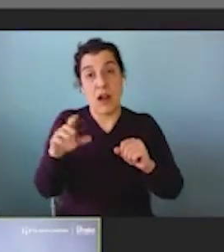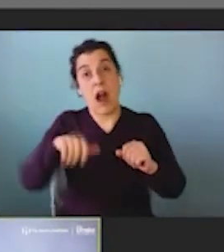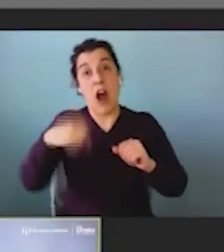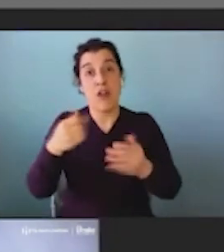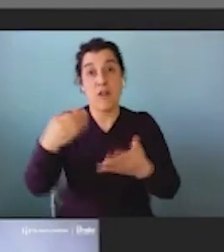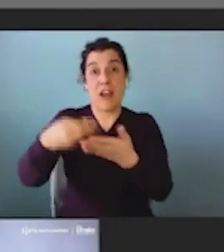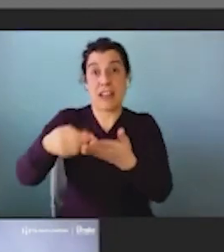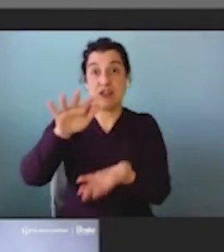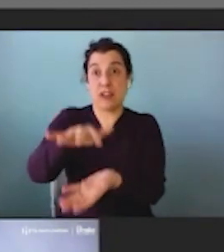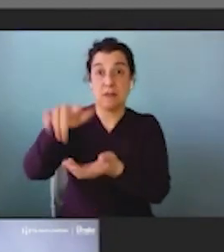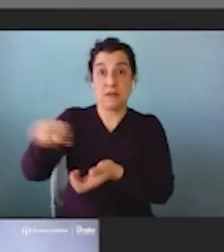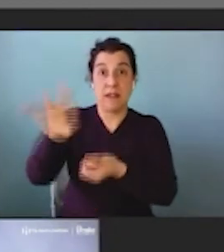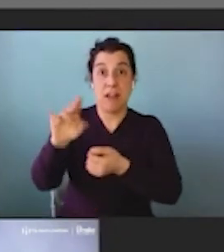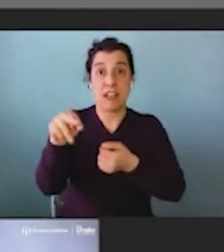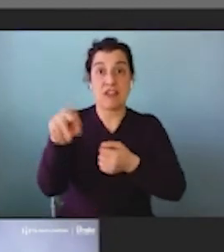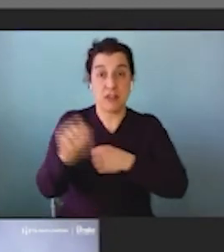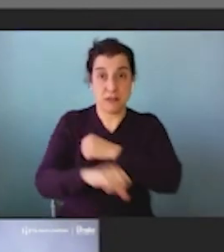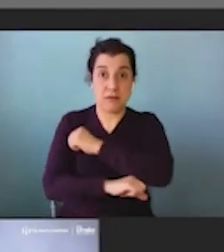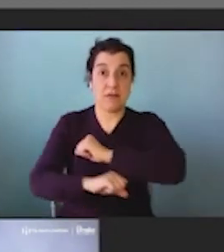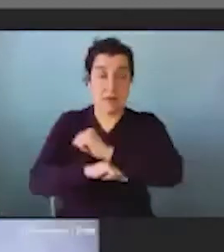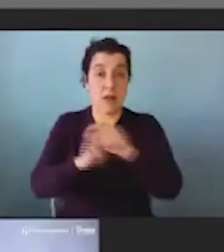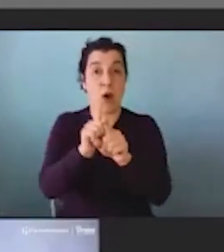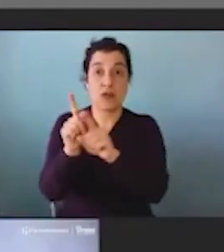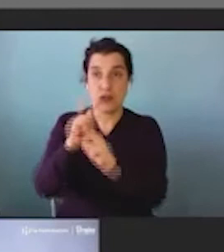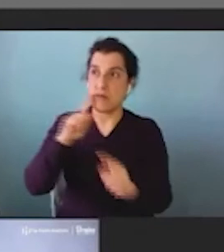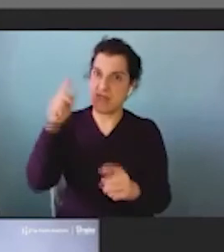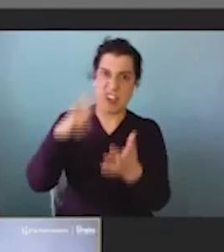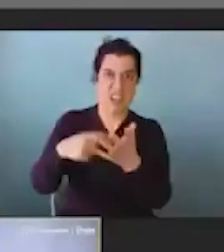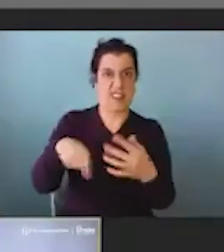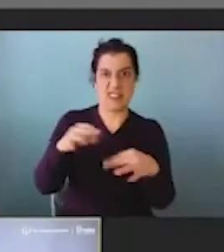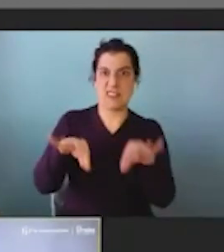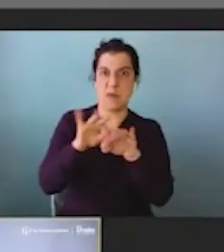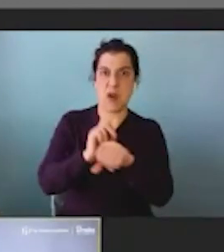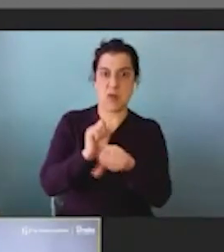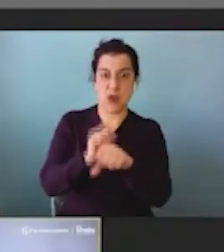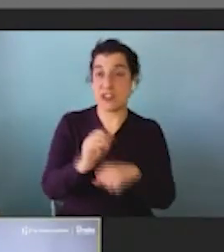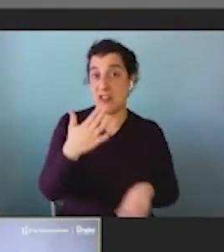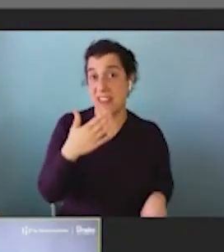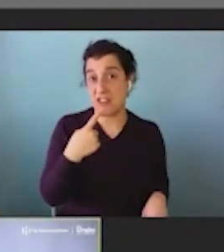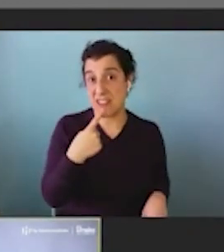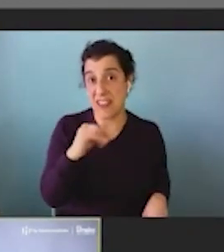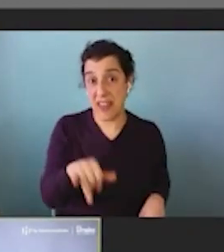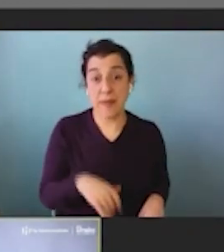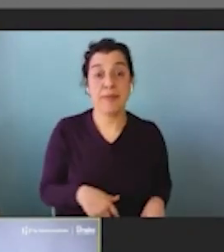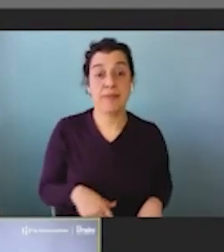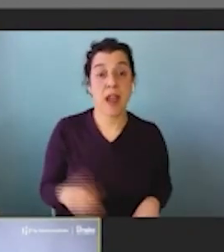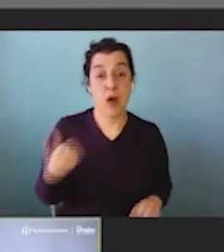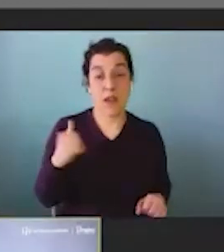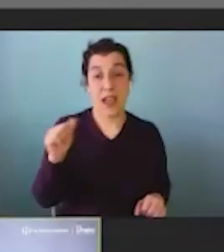policy is an important piece of that. But thank you for saying that. OK, we have a question.